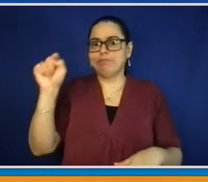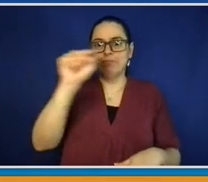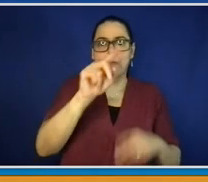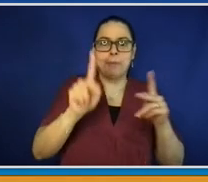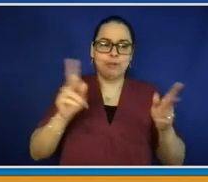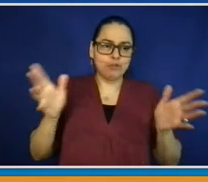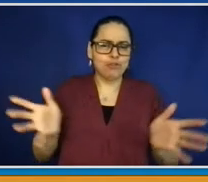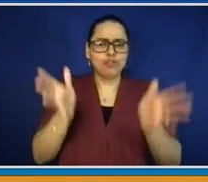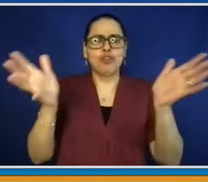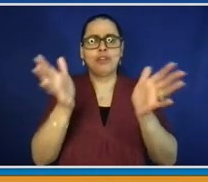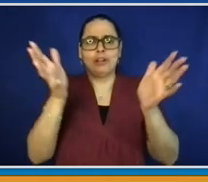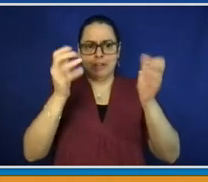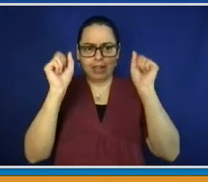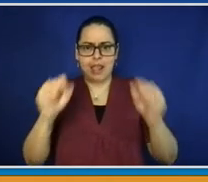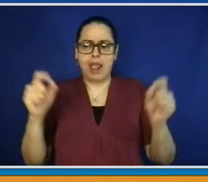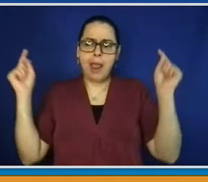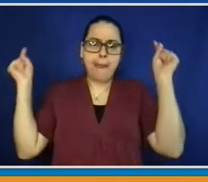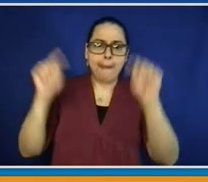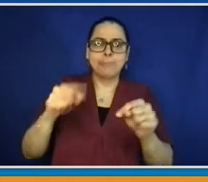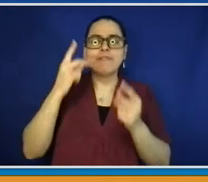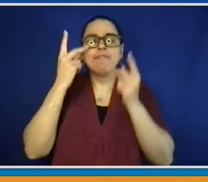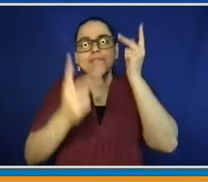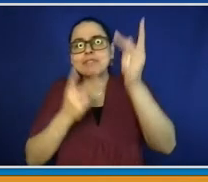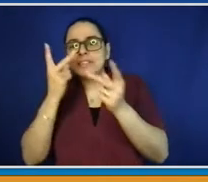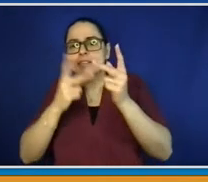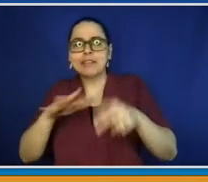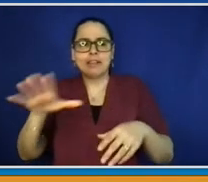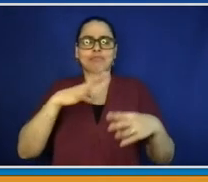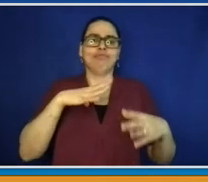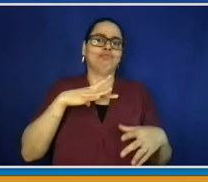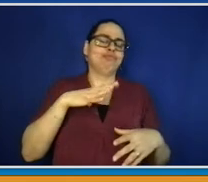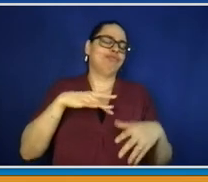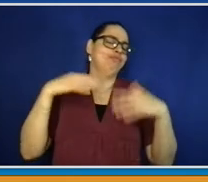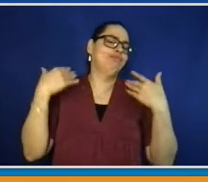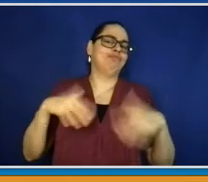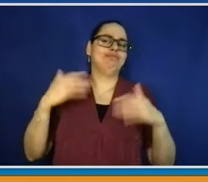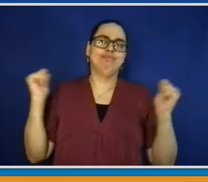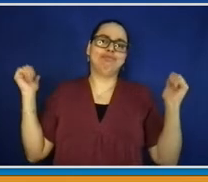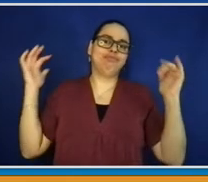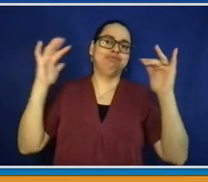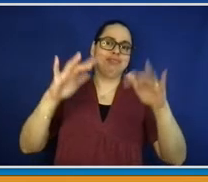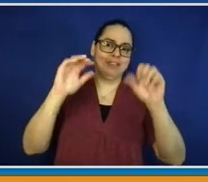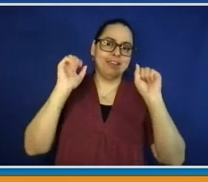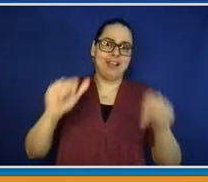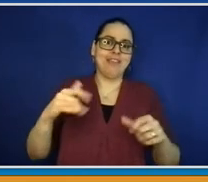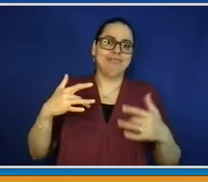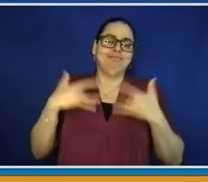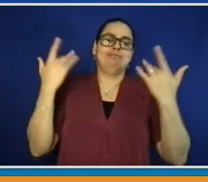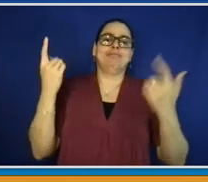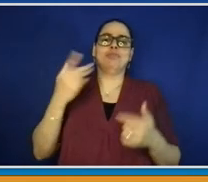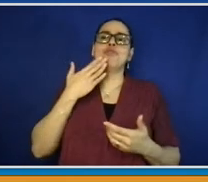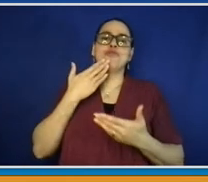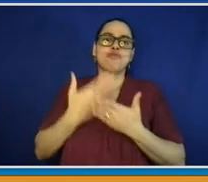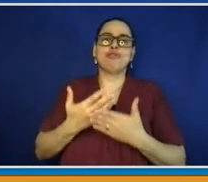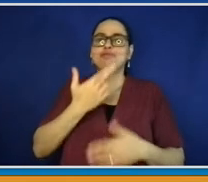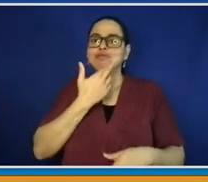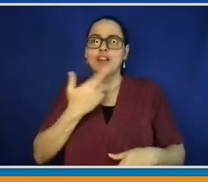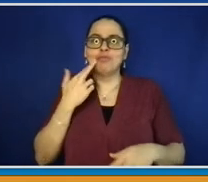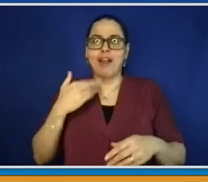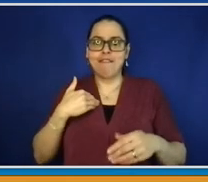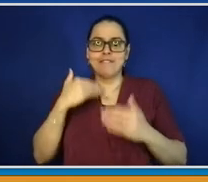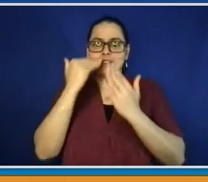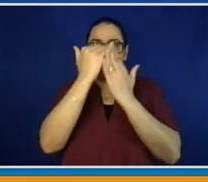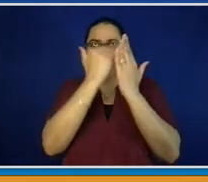being in White Plains every day as we work here and the great dining options and attractions that link us together. Natasha, thank you for your